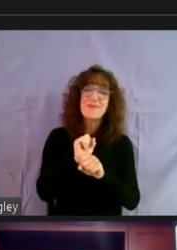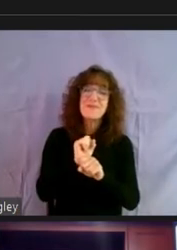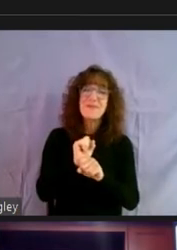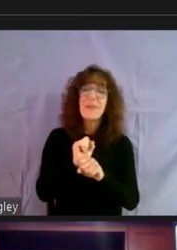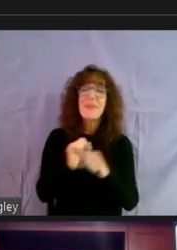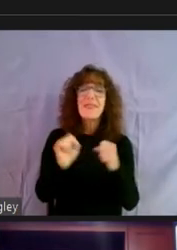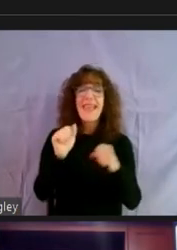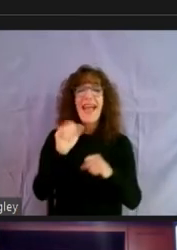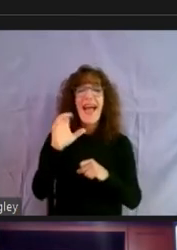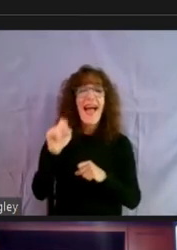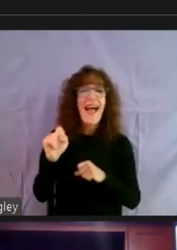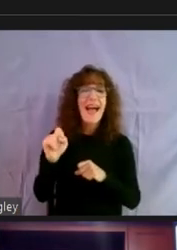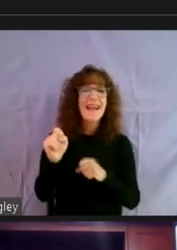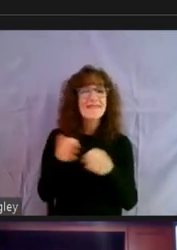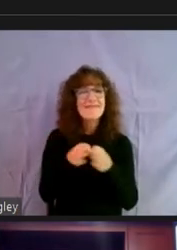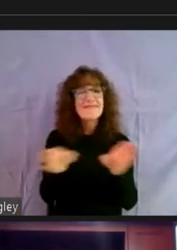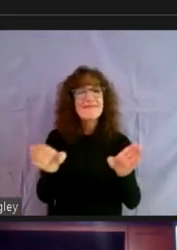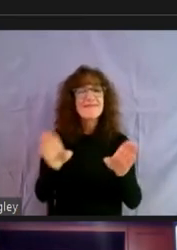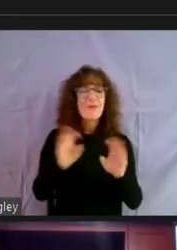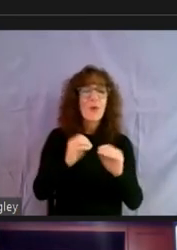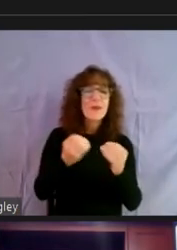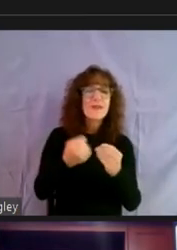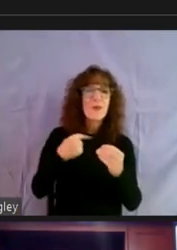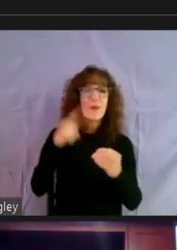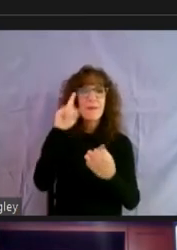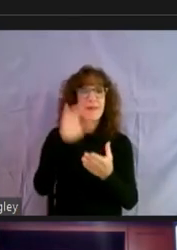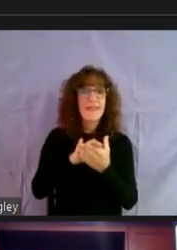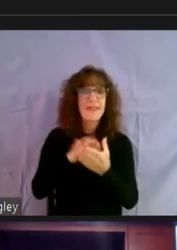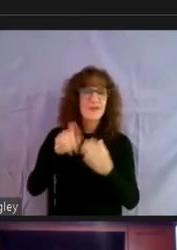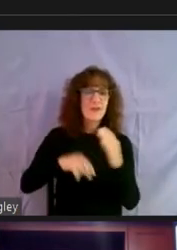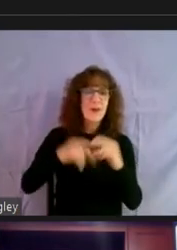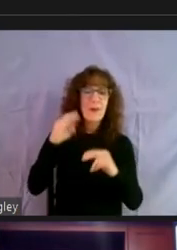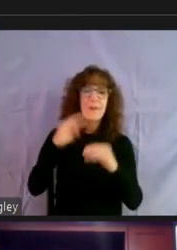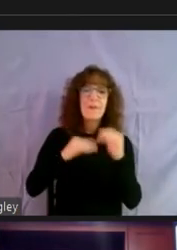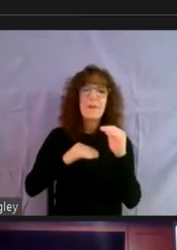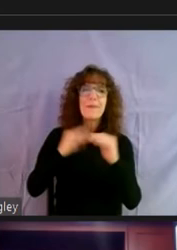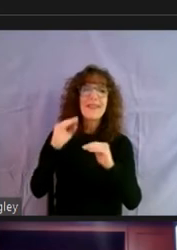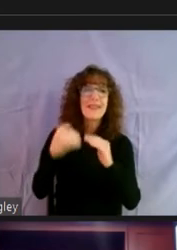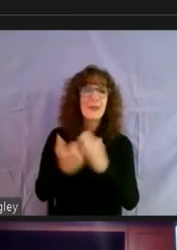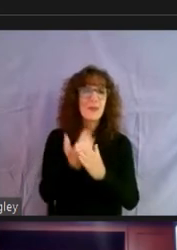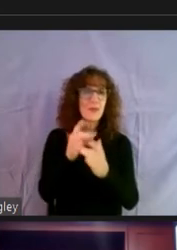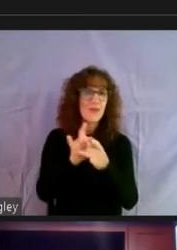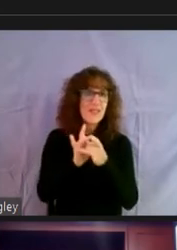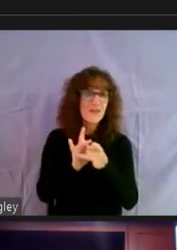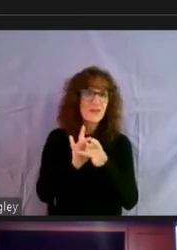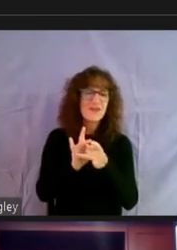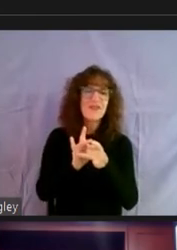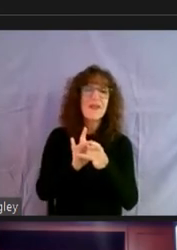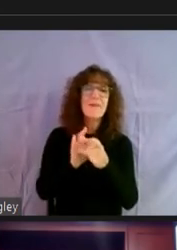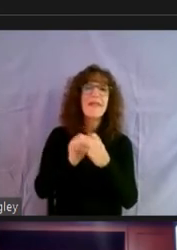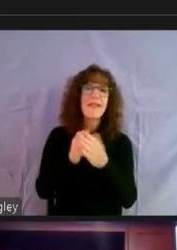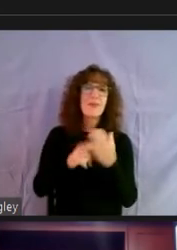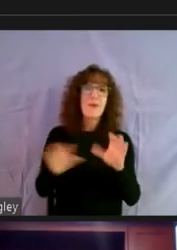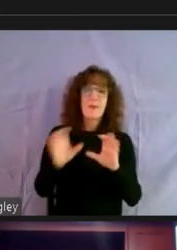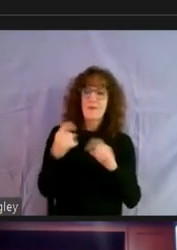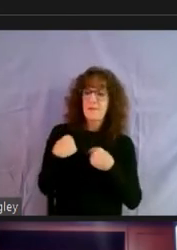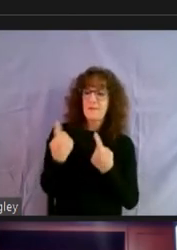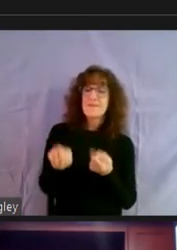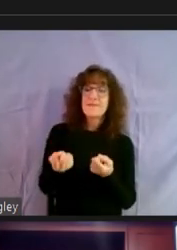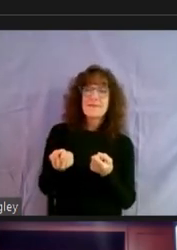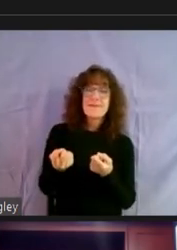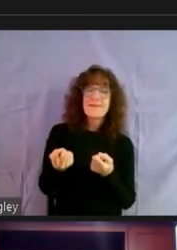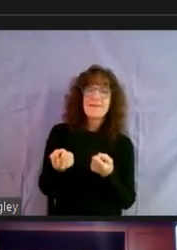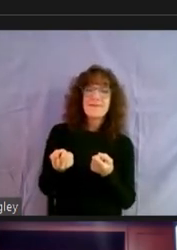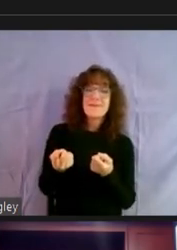-based organizing, which, which we believe that you build, um, power through relationships. And that's exactly what we've been doing since